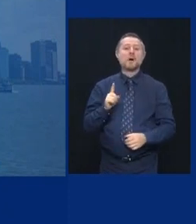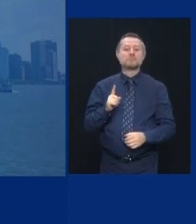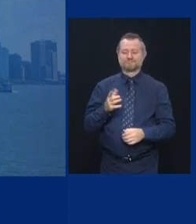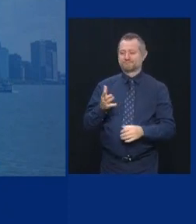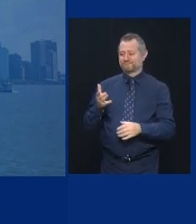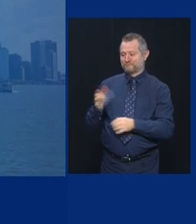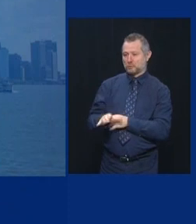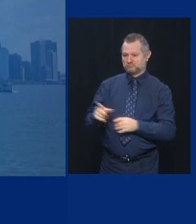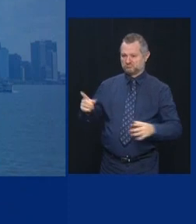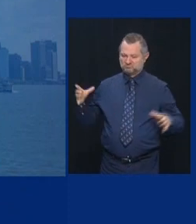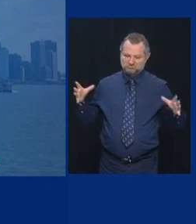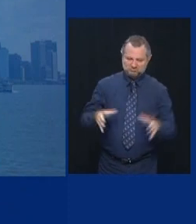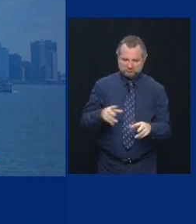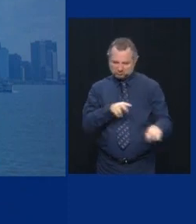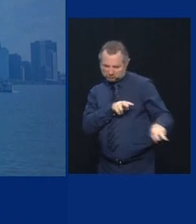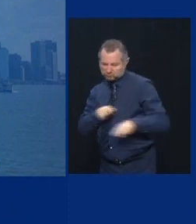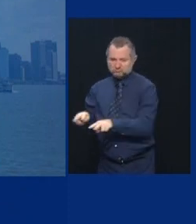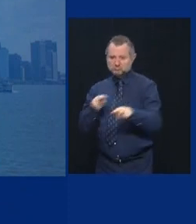enforcing it?